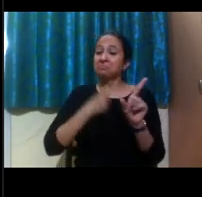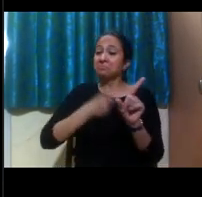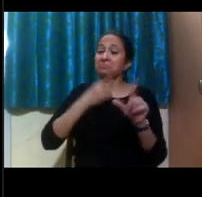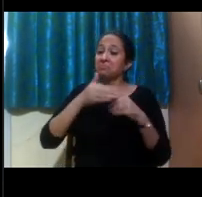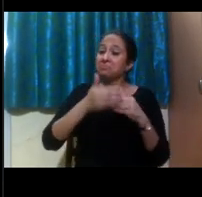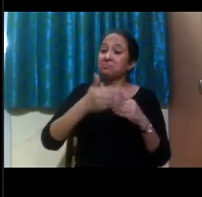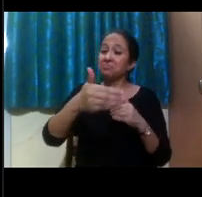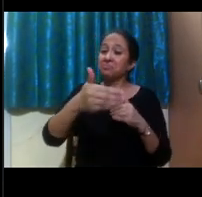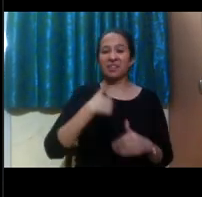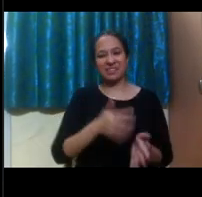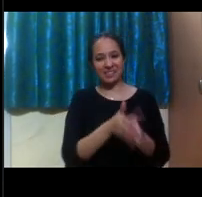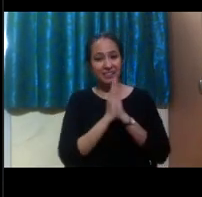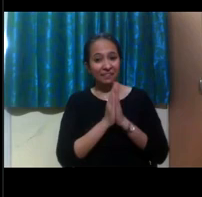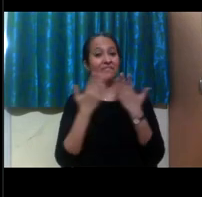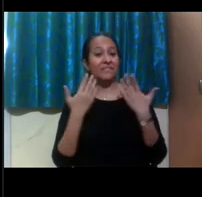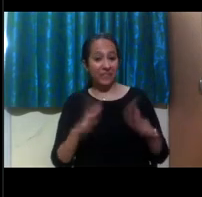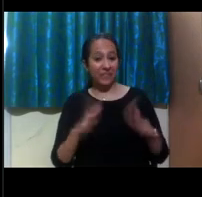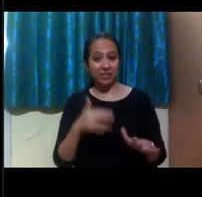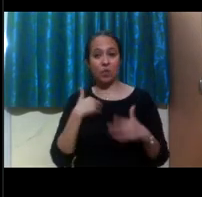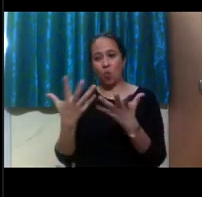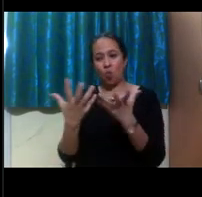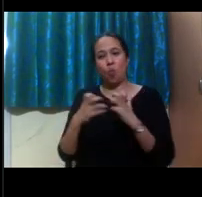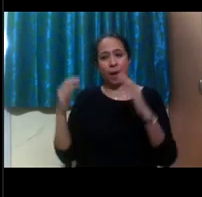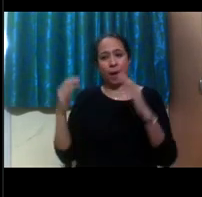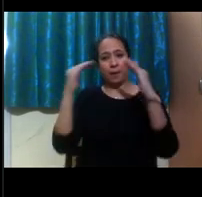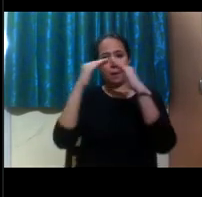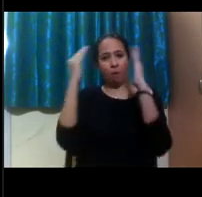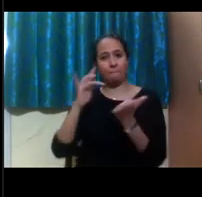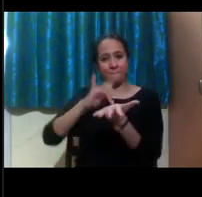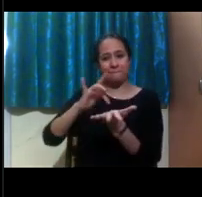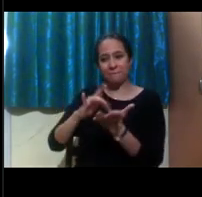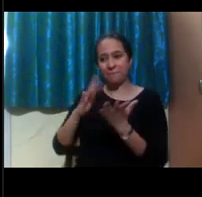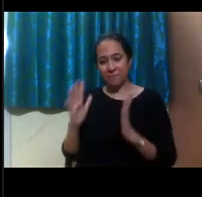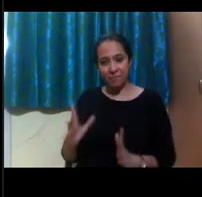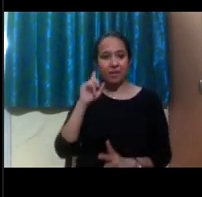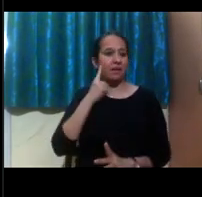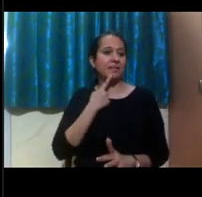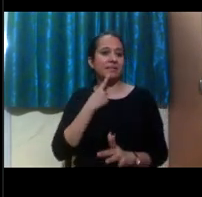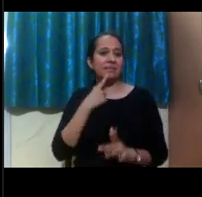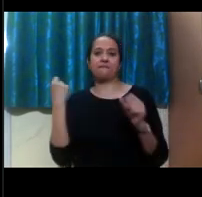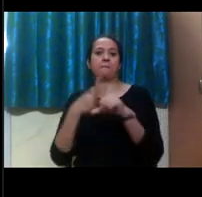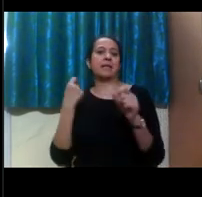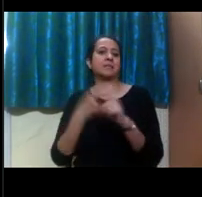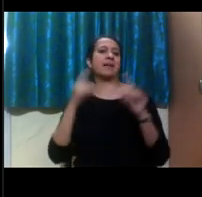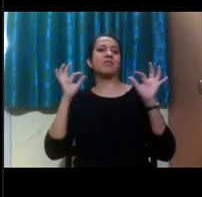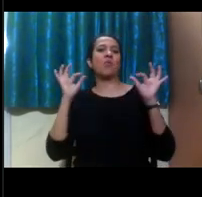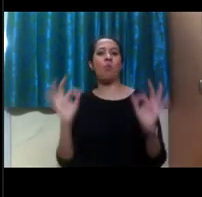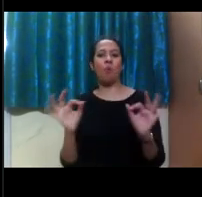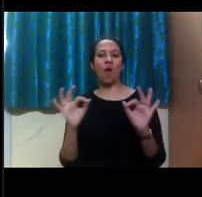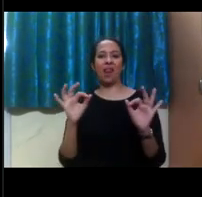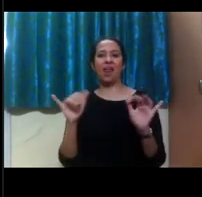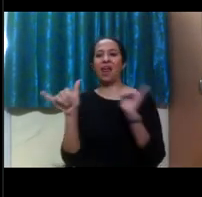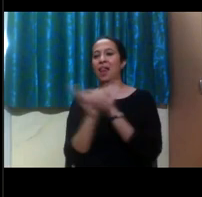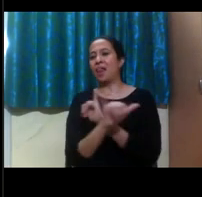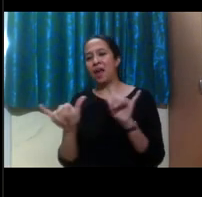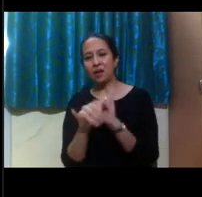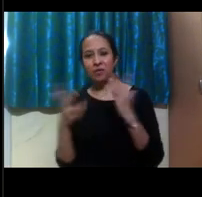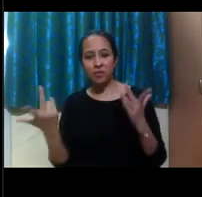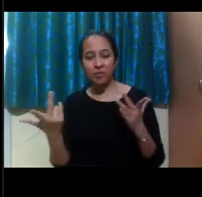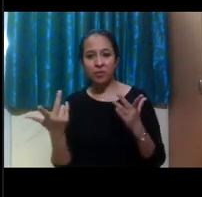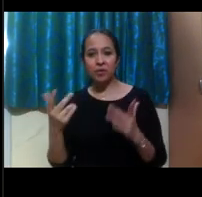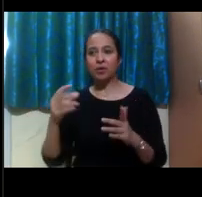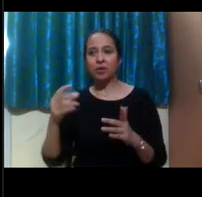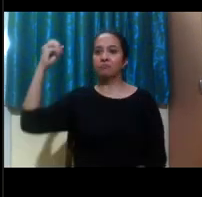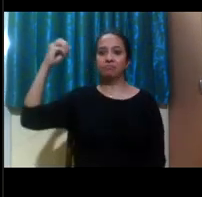requested for an apartment with, um, deaf-friendly accommodation. So like, um, maybe a strobe alarm,